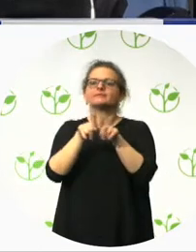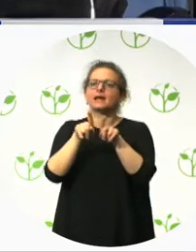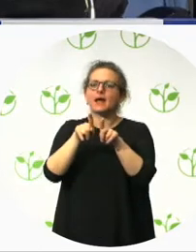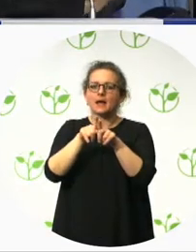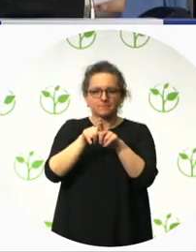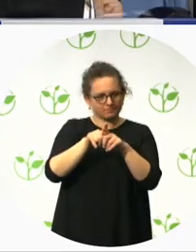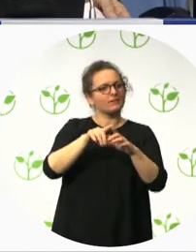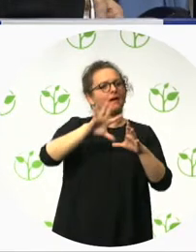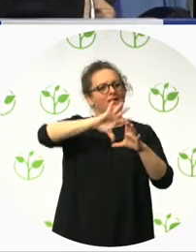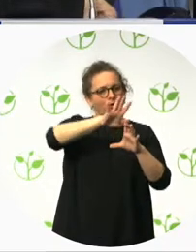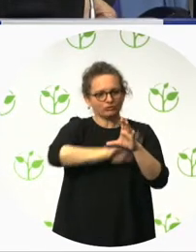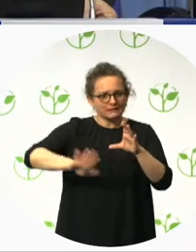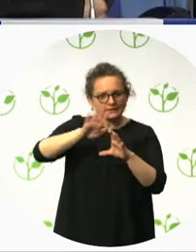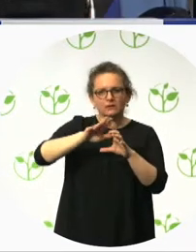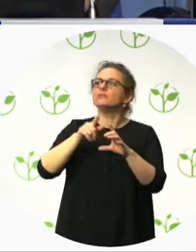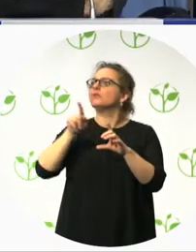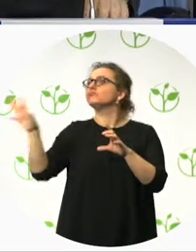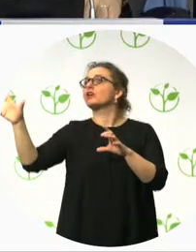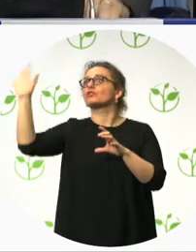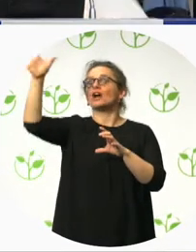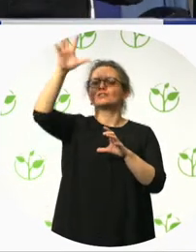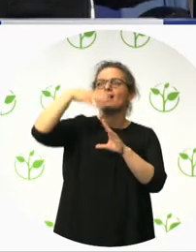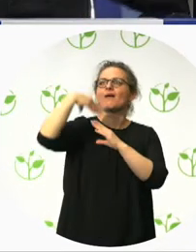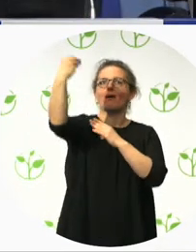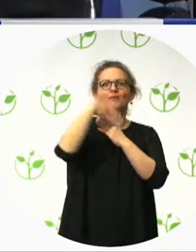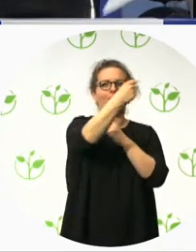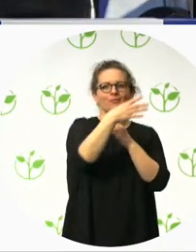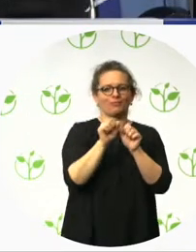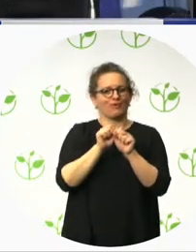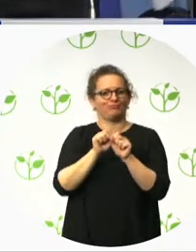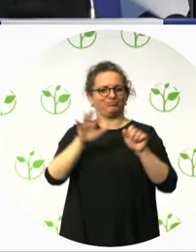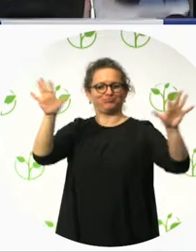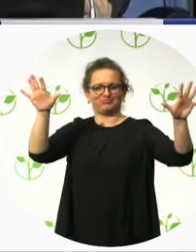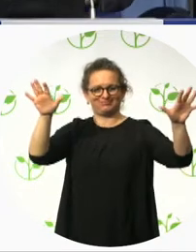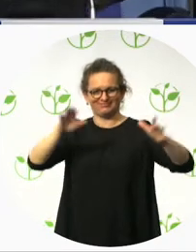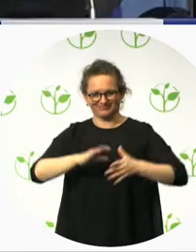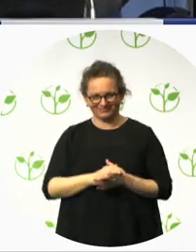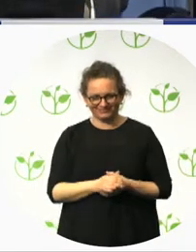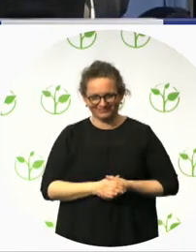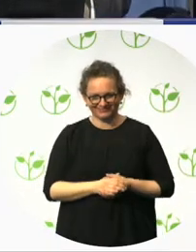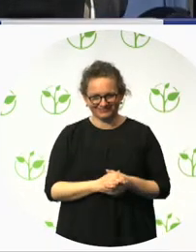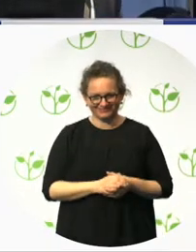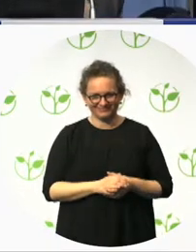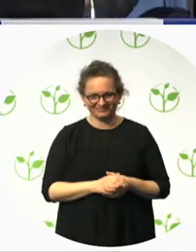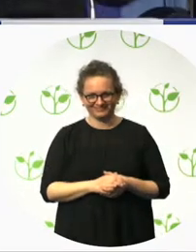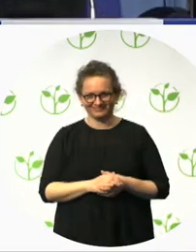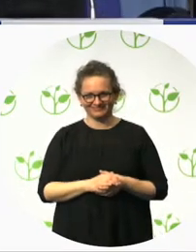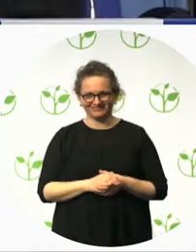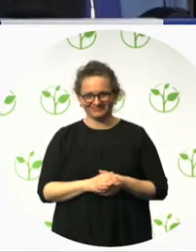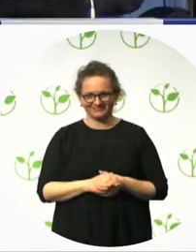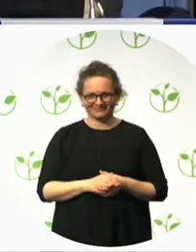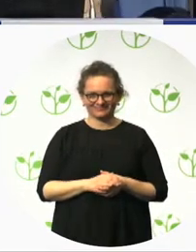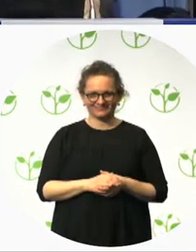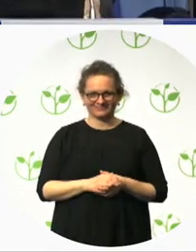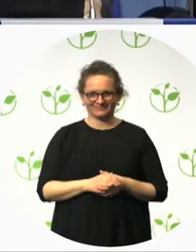constant growth of persons with disabilities as customers, at least in Spain. To finish this presentation,